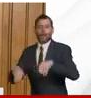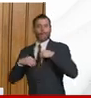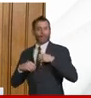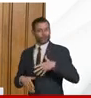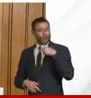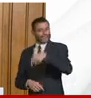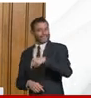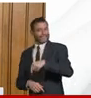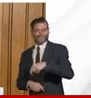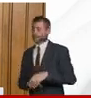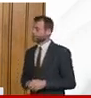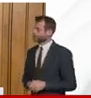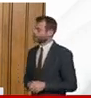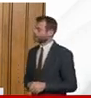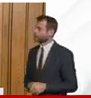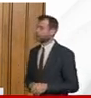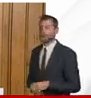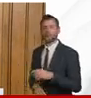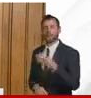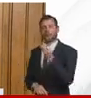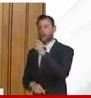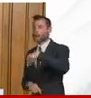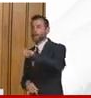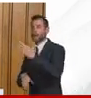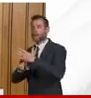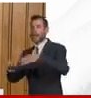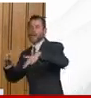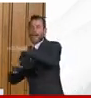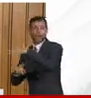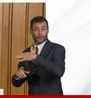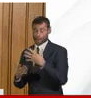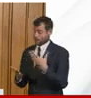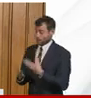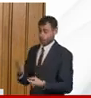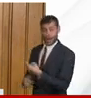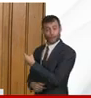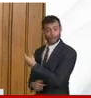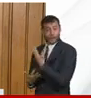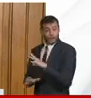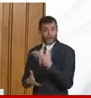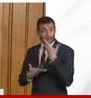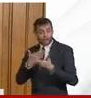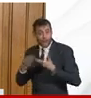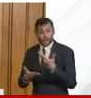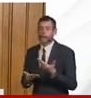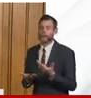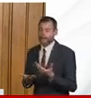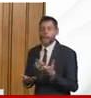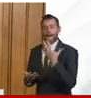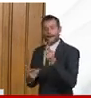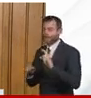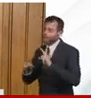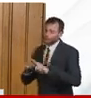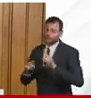so I think when you're talking about work environments exactly as the Secretary of State has said there are numerous